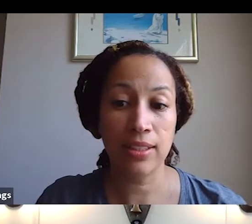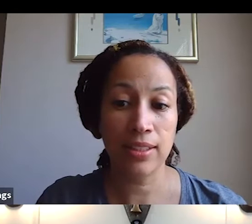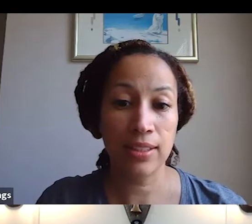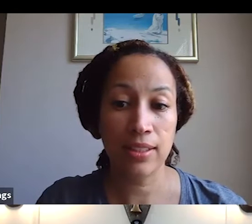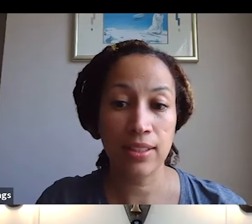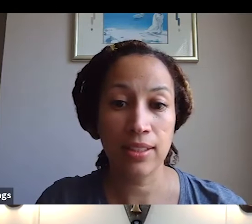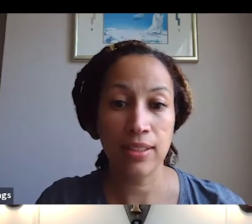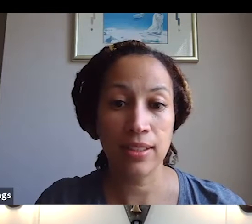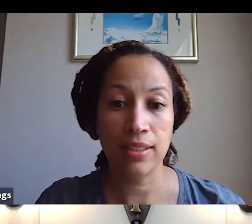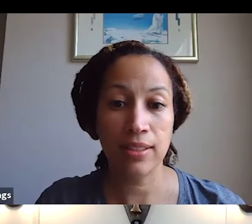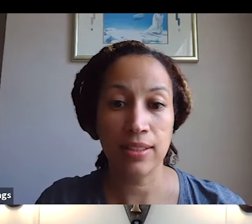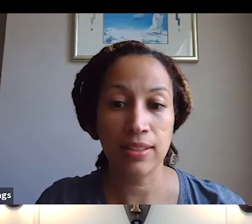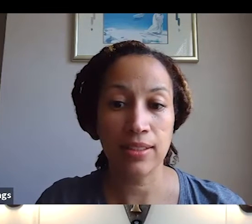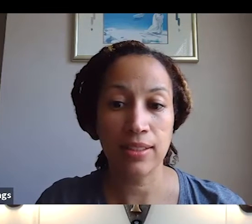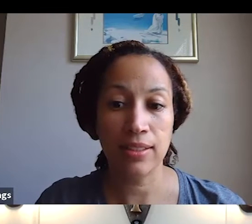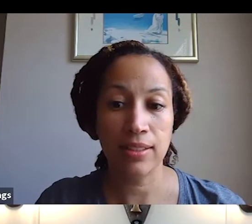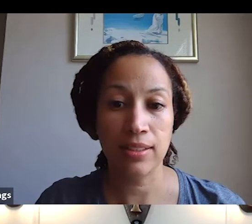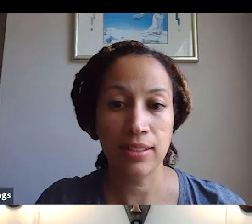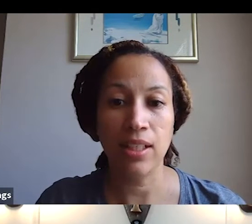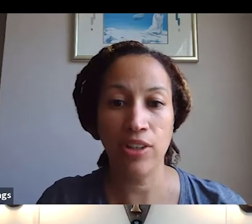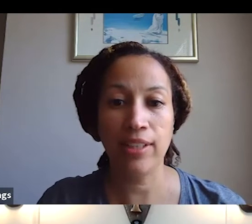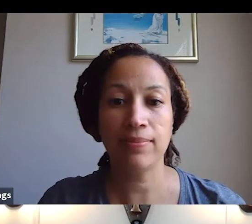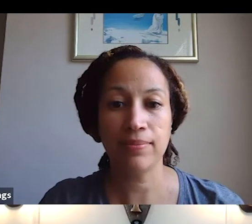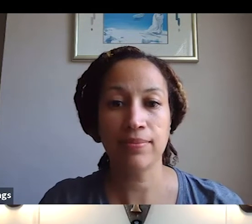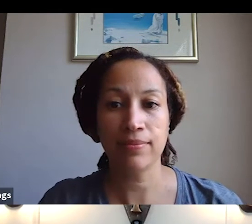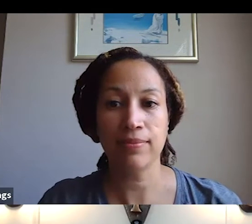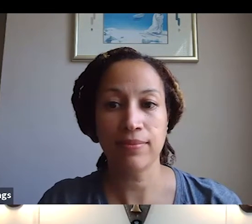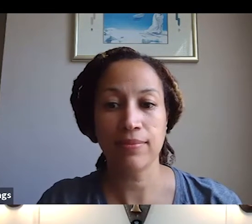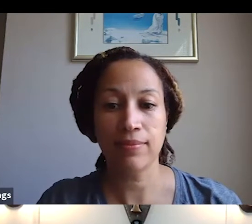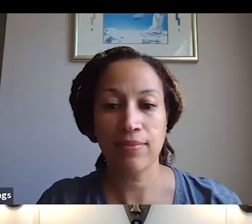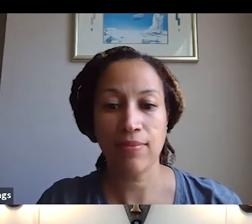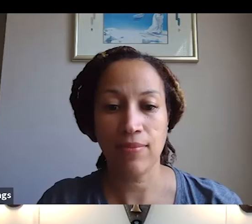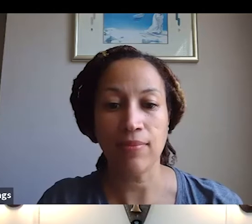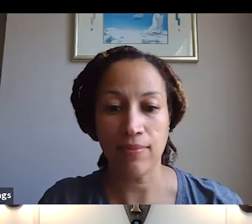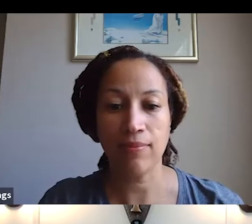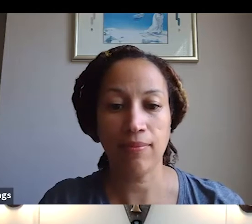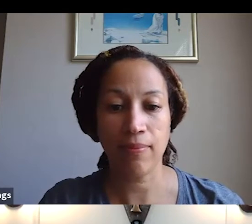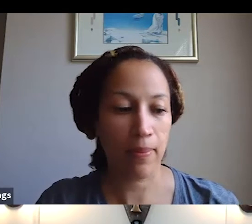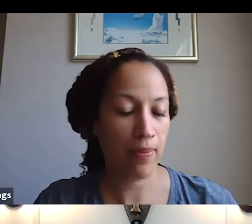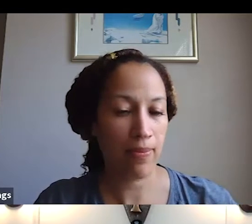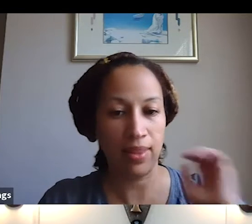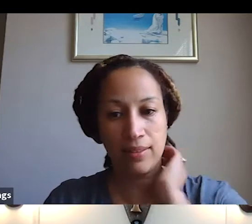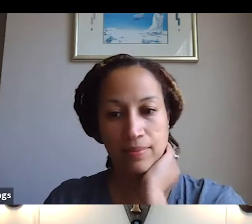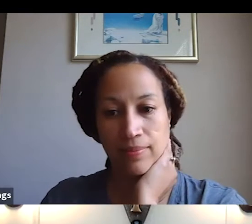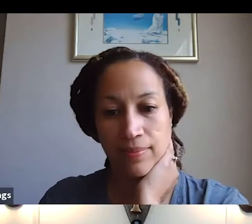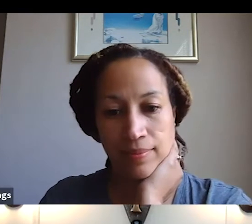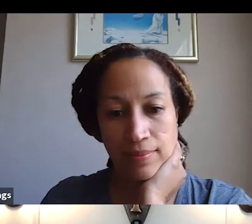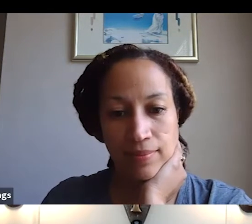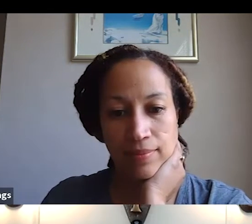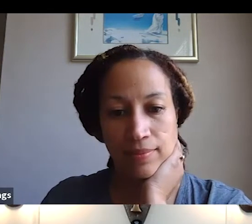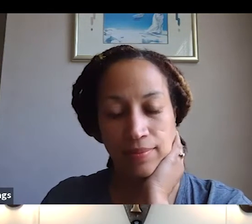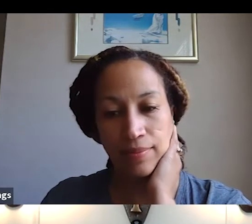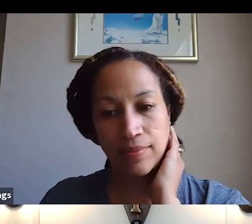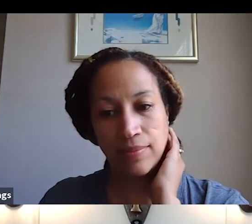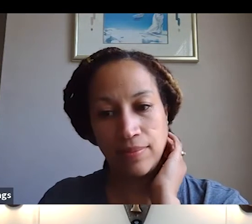I mean, it's a joint conversation, but we can certainly get started as we look for Sandra. I'm going to send her a quick message